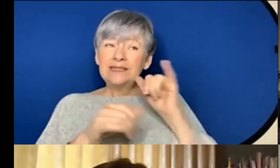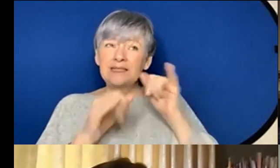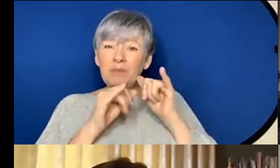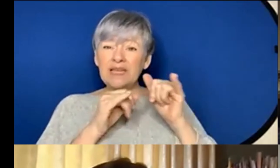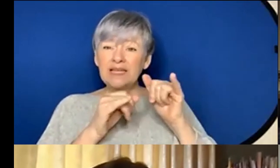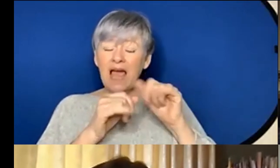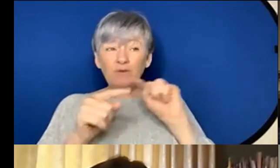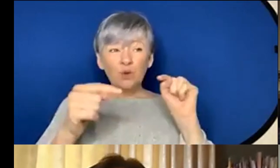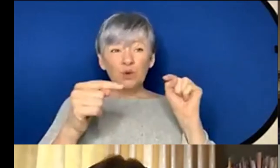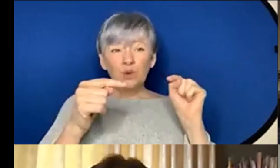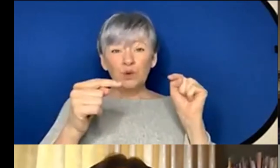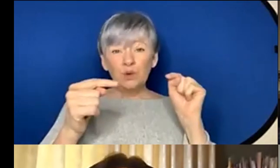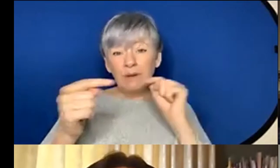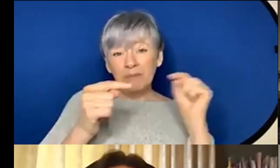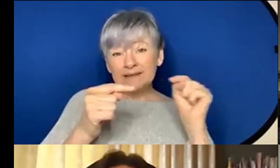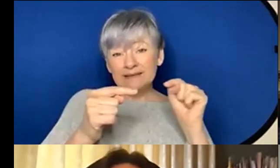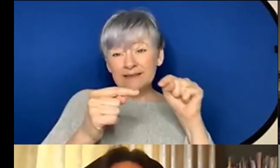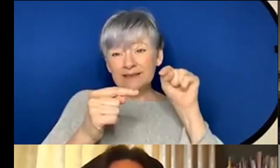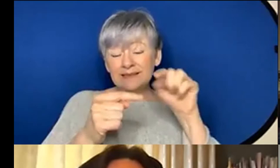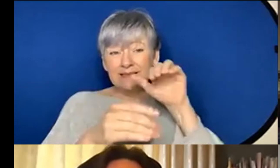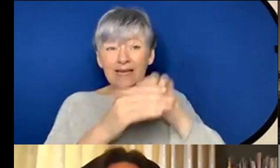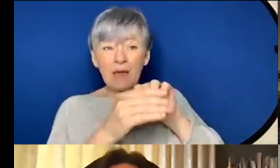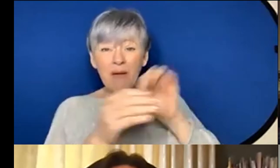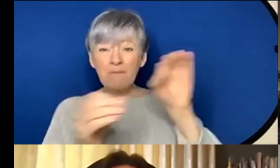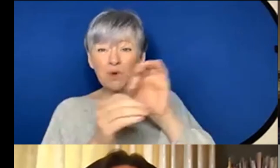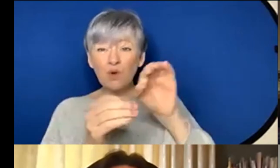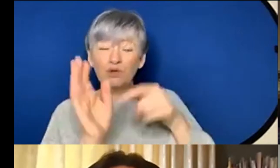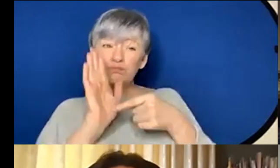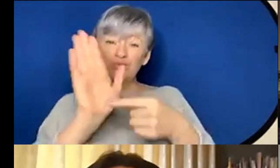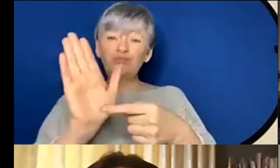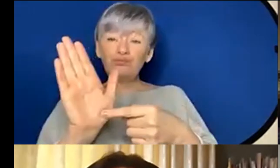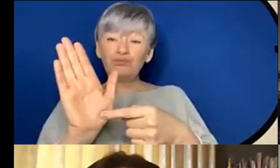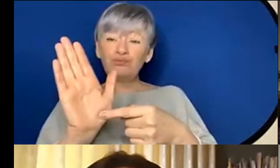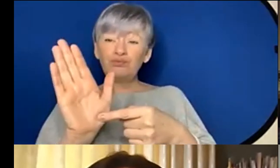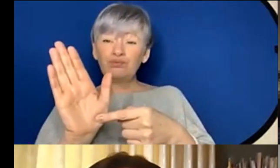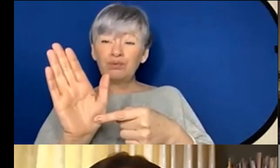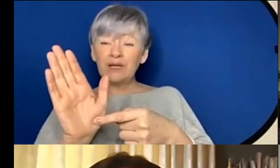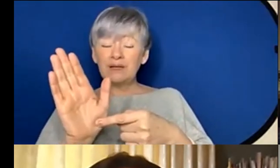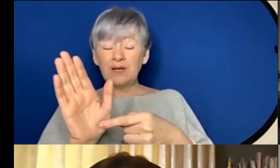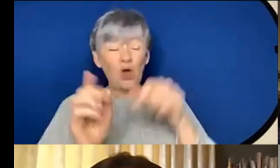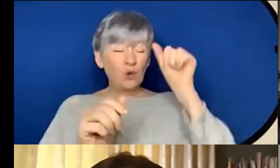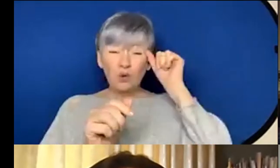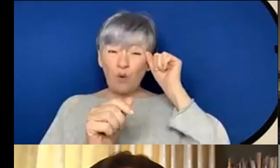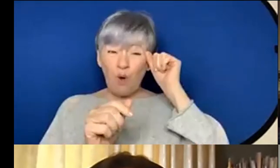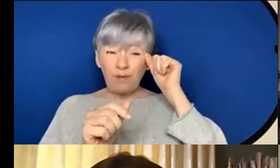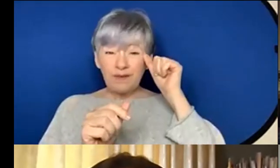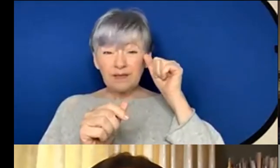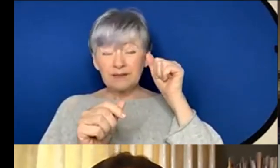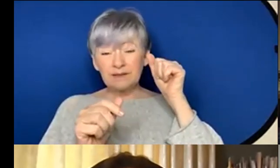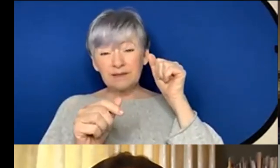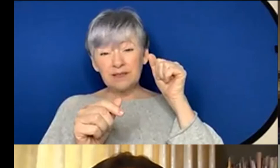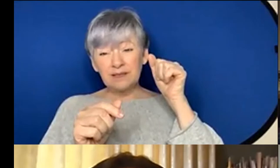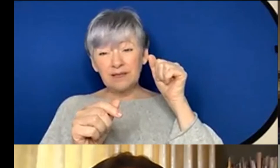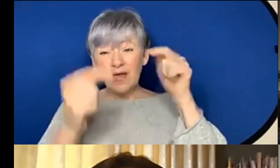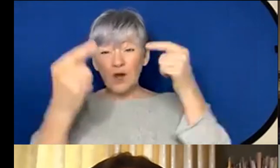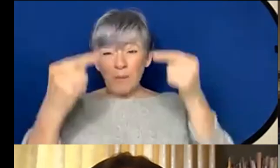compete to um get my music um showcased like you know these all these competitions I mean I don't mind the ideas of competition competitions